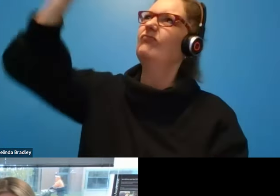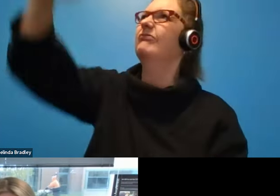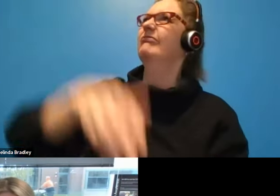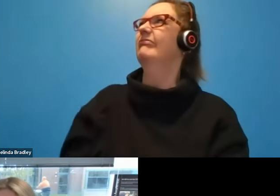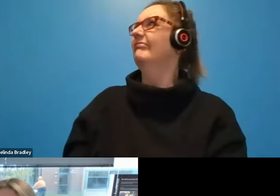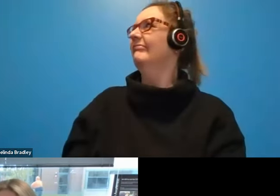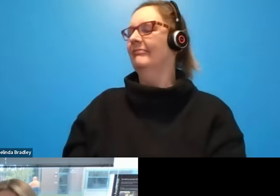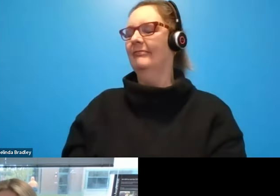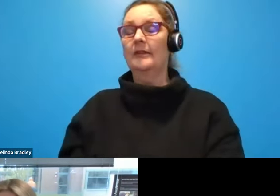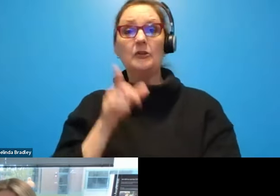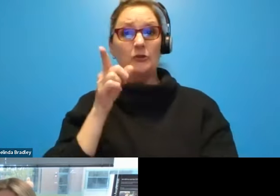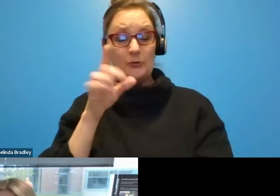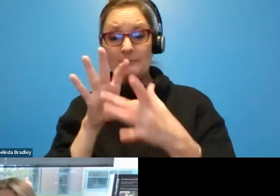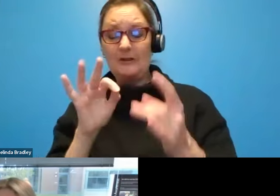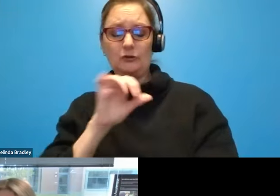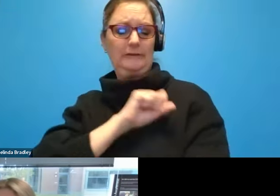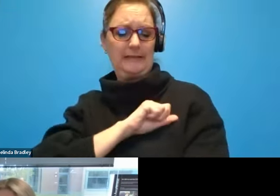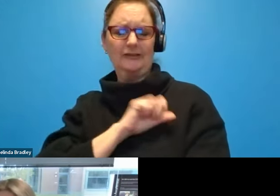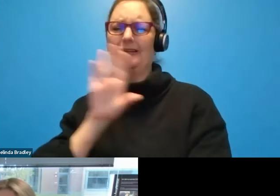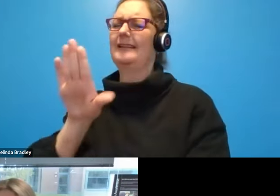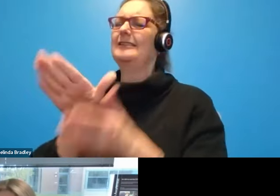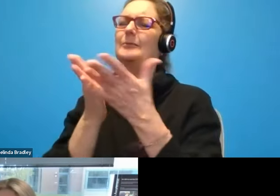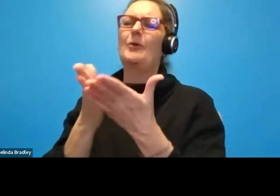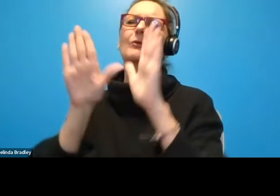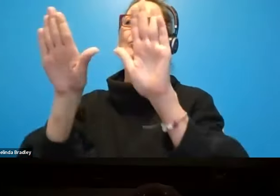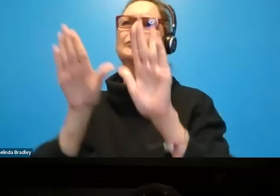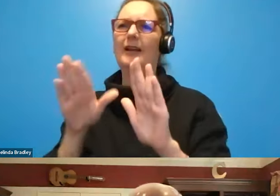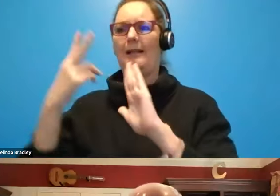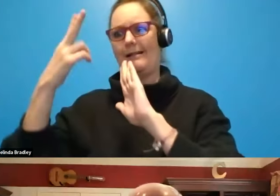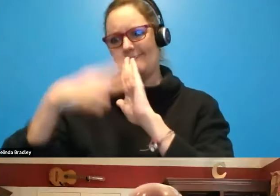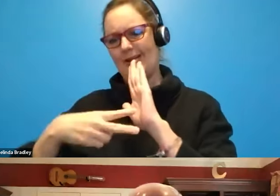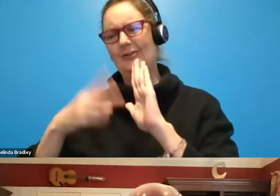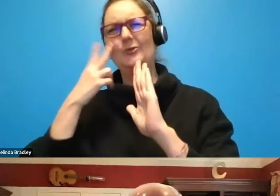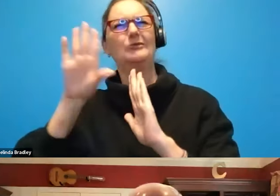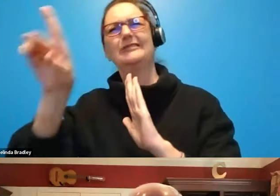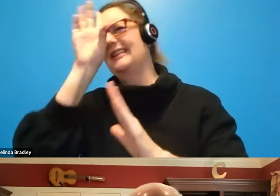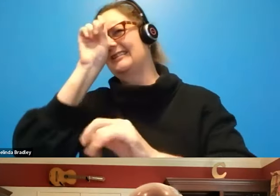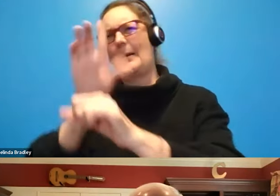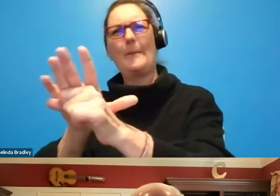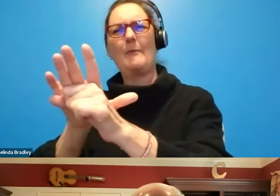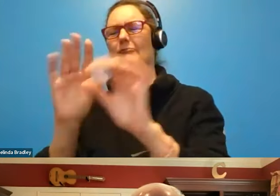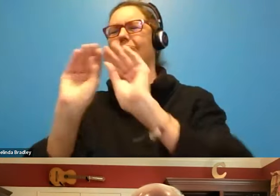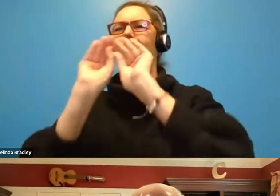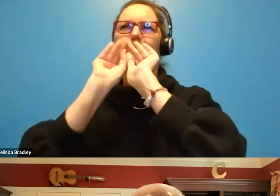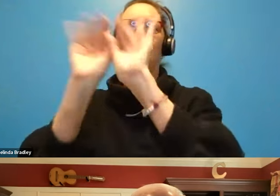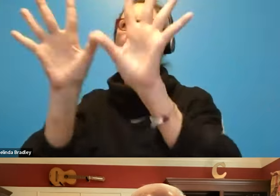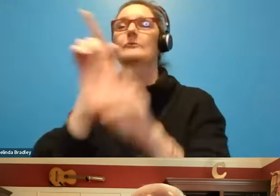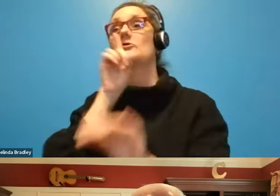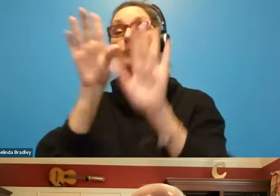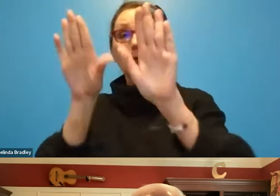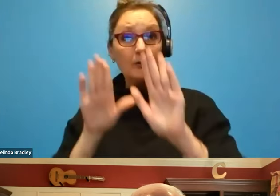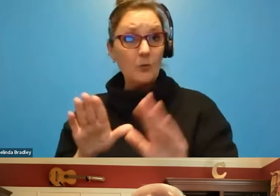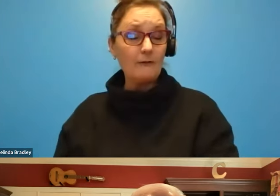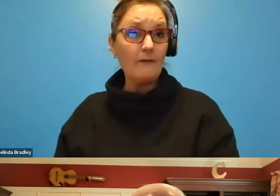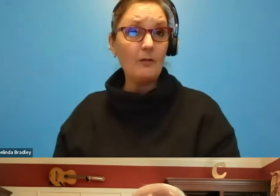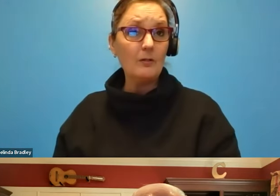His book was fantastic. I read it and you can really see that he's committed to accessibility, which is, is really wonderful. Um,